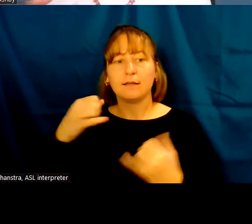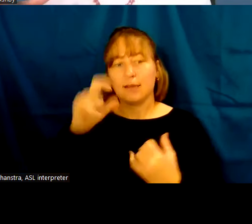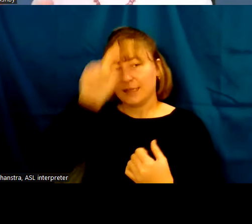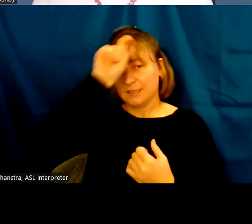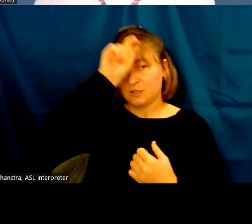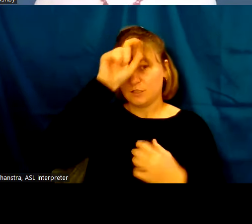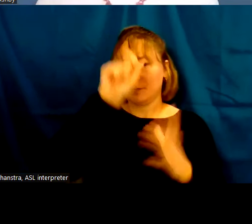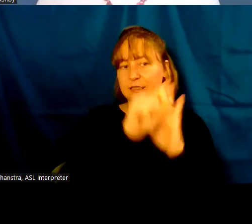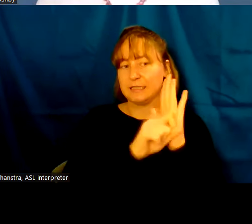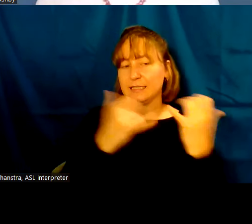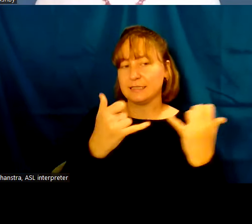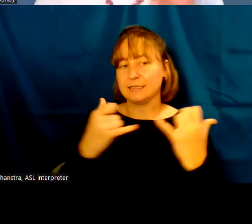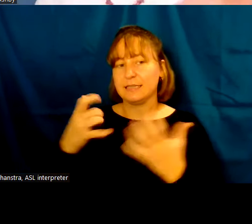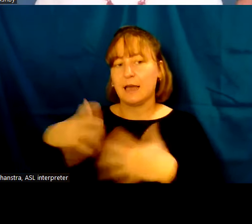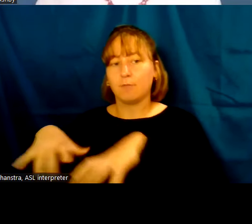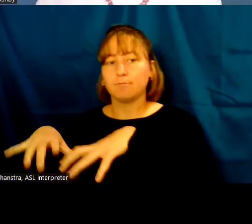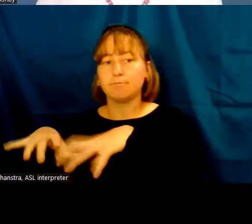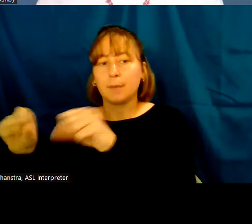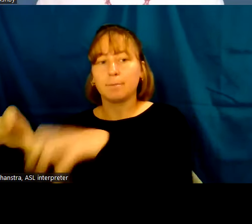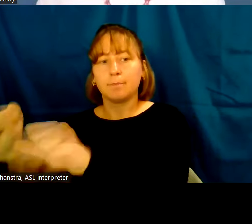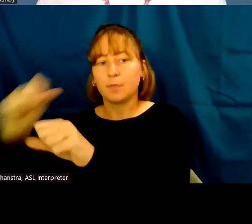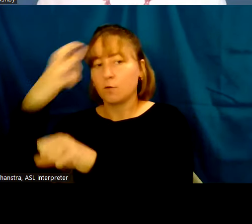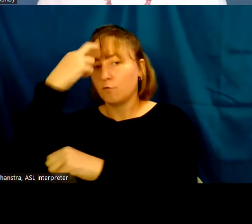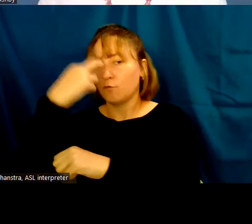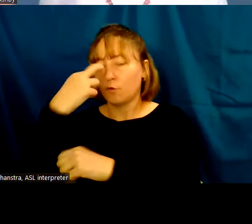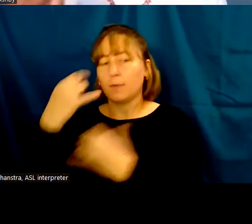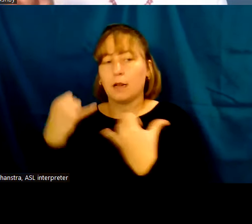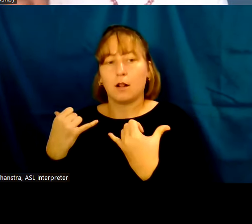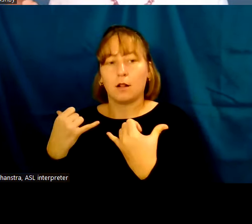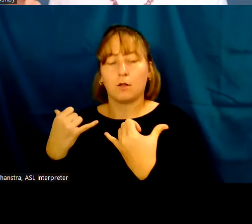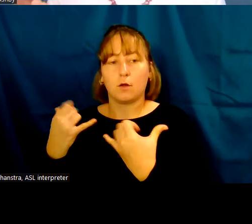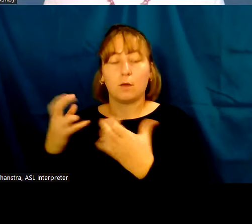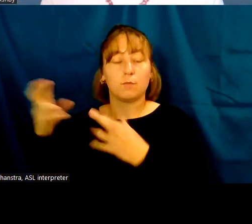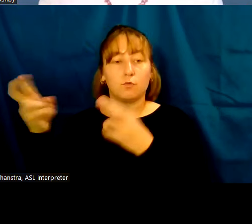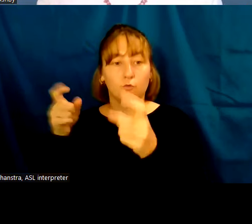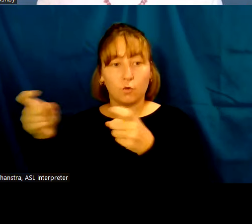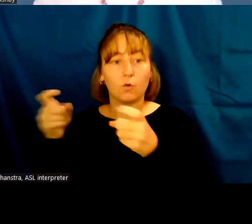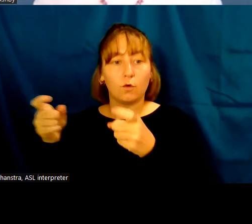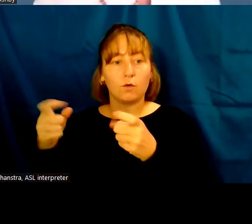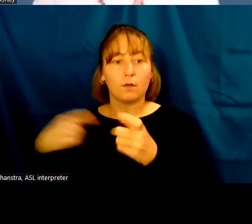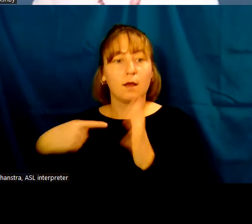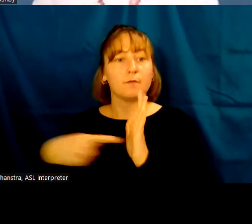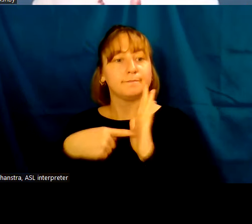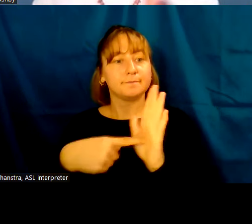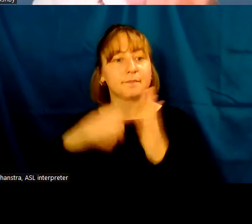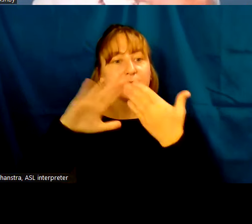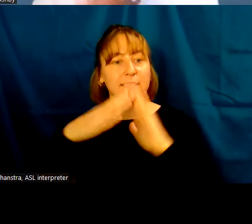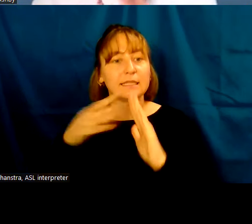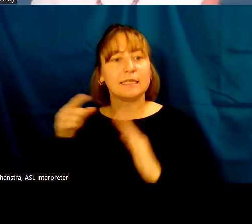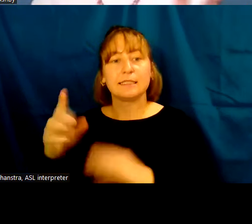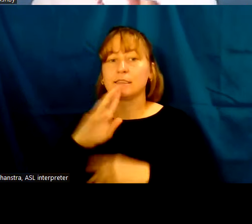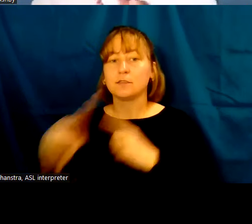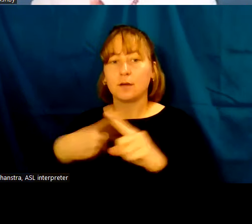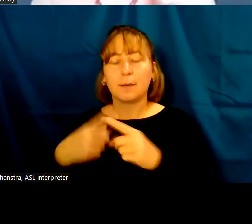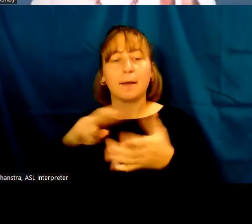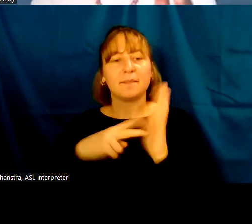Roman colonial rule. And so I'm showing this map on the left, I will highlight the cities that he's referring to, so you